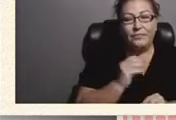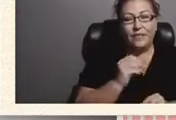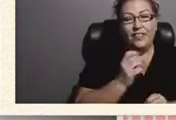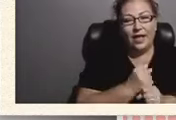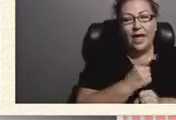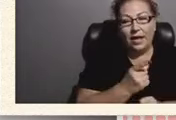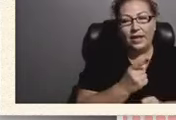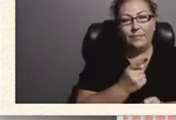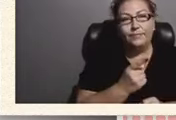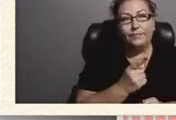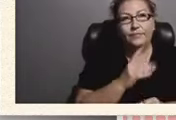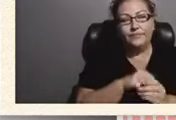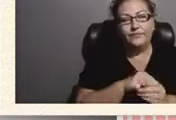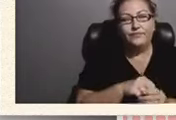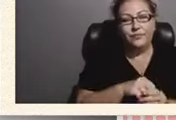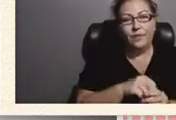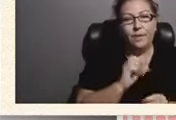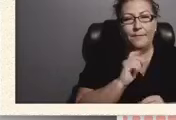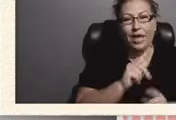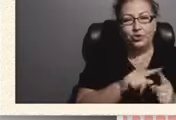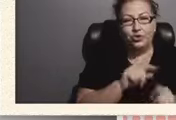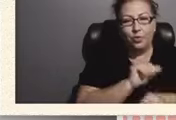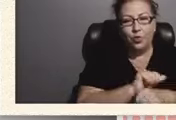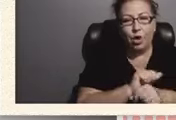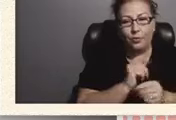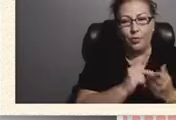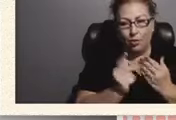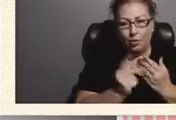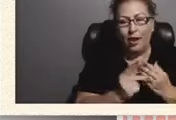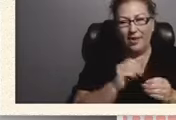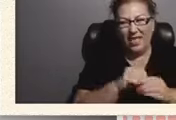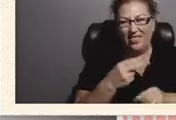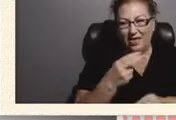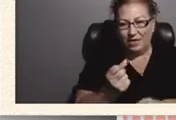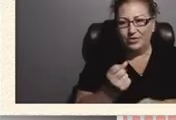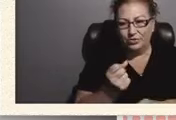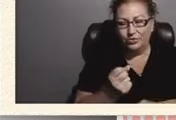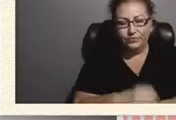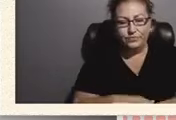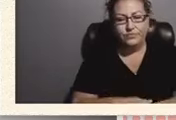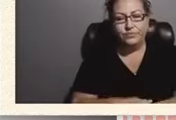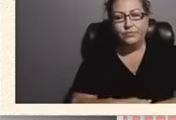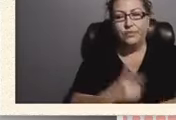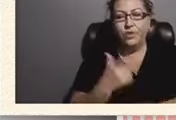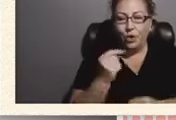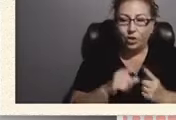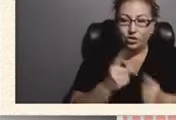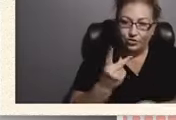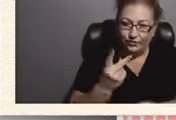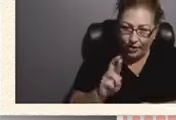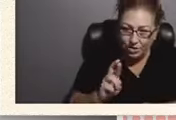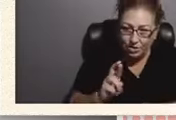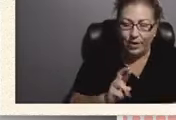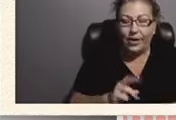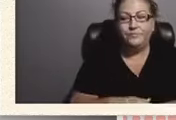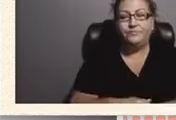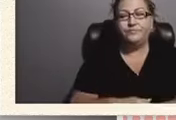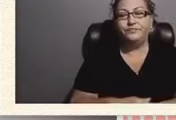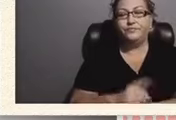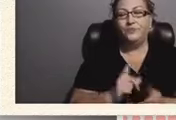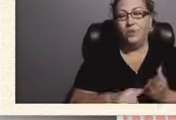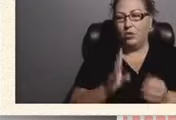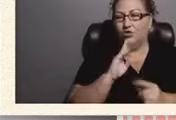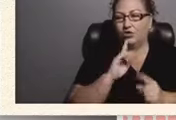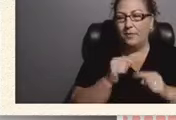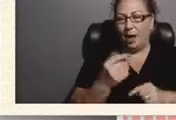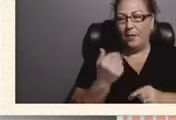going back to the work program in the in the high school going to vocational rehab what you guys were speaking about before